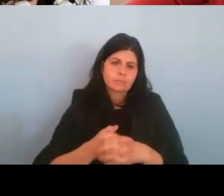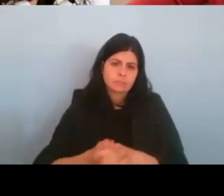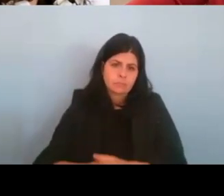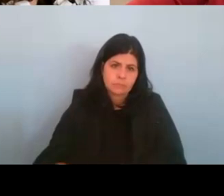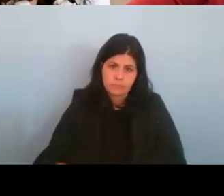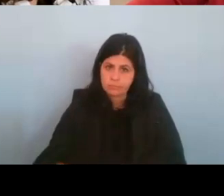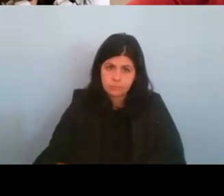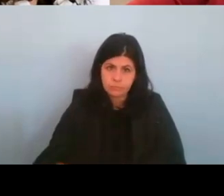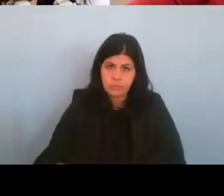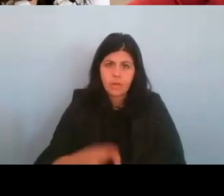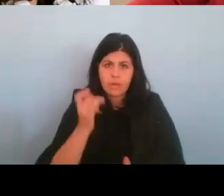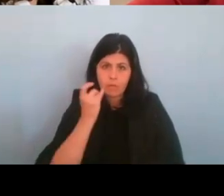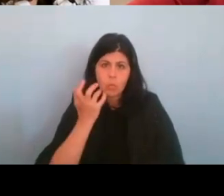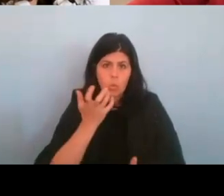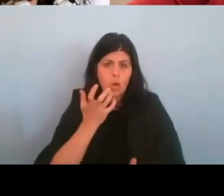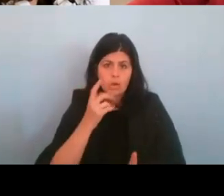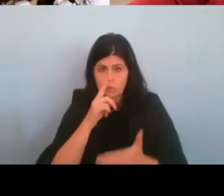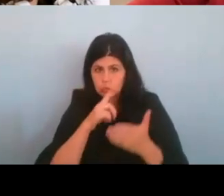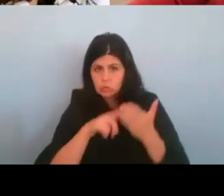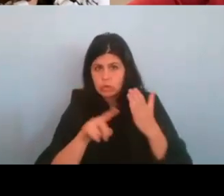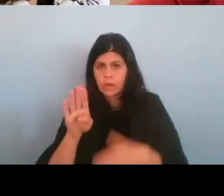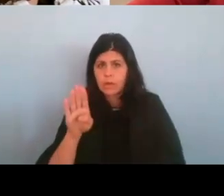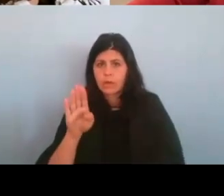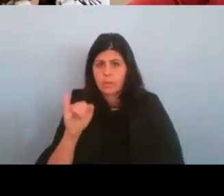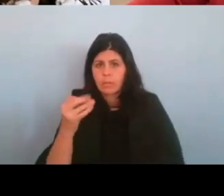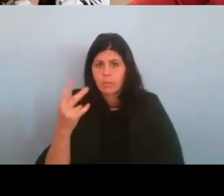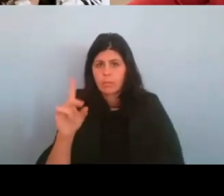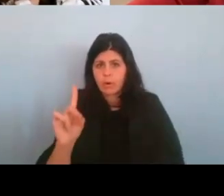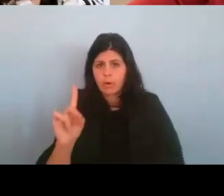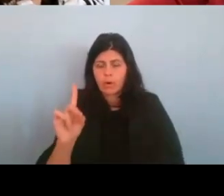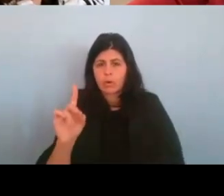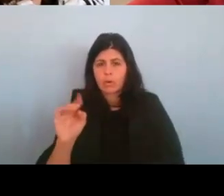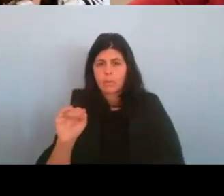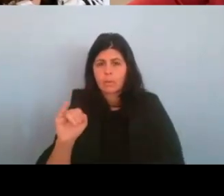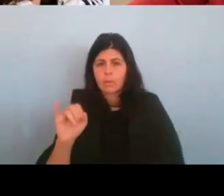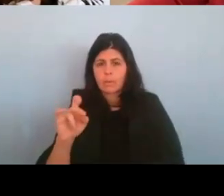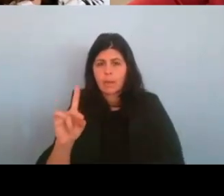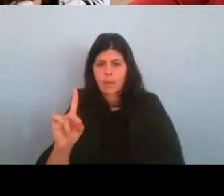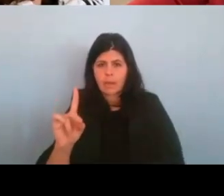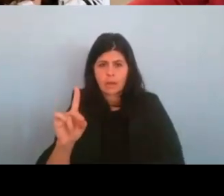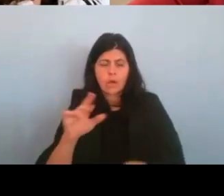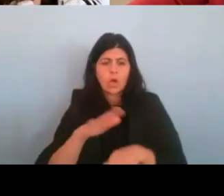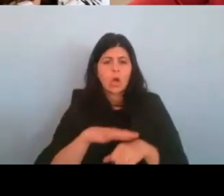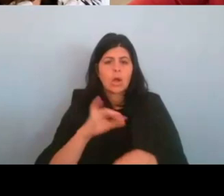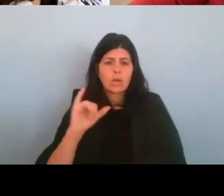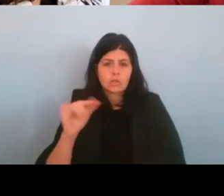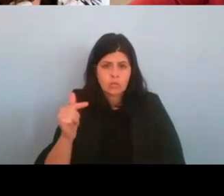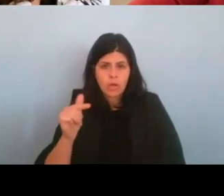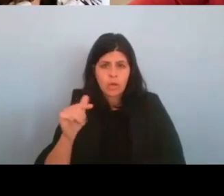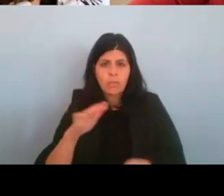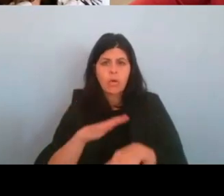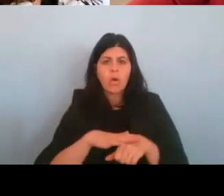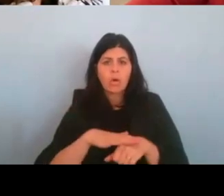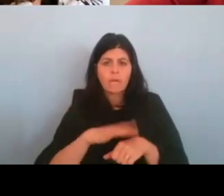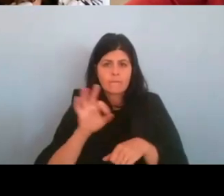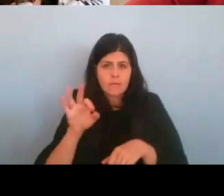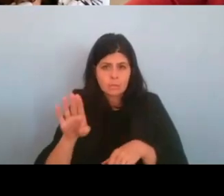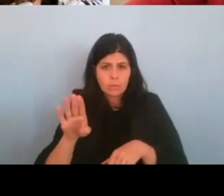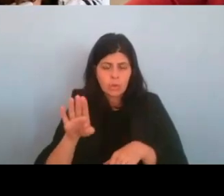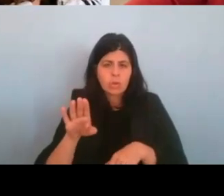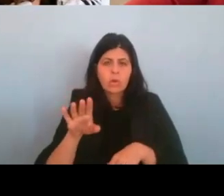you want to, you know, look up bird mind, we're on, um, we're on Instagram, we're on Facebook, uh, bird mind stories.